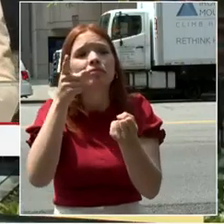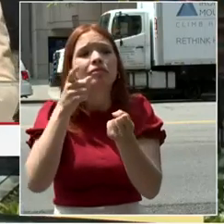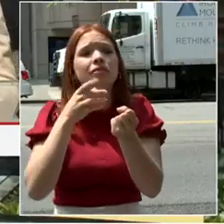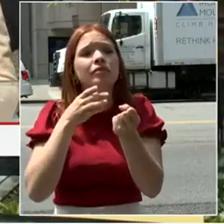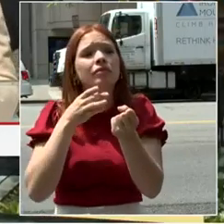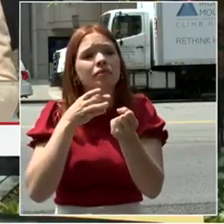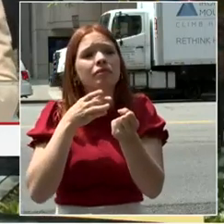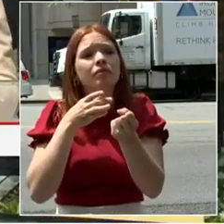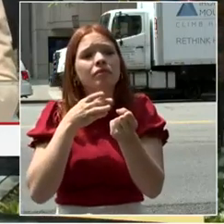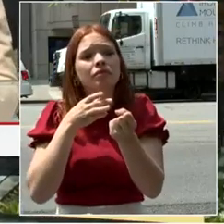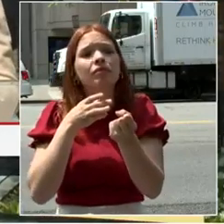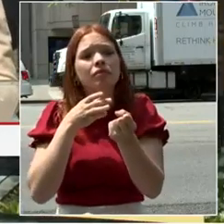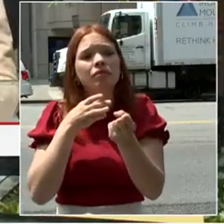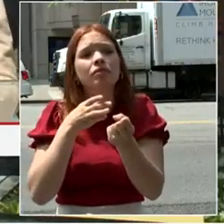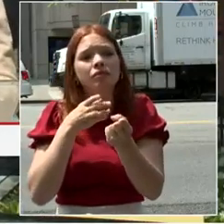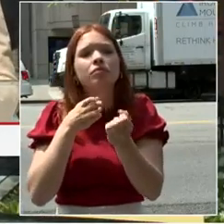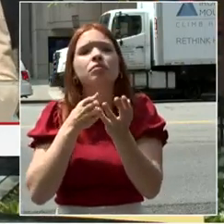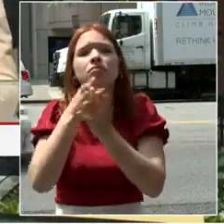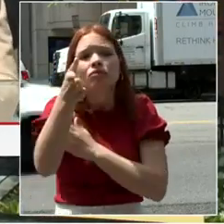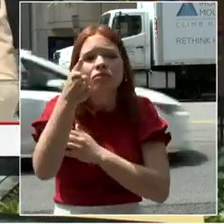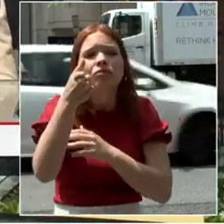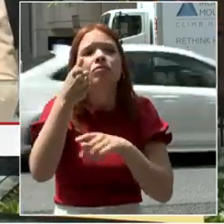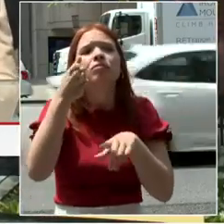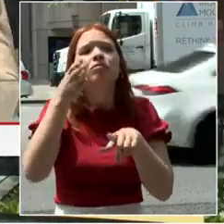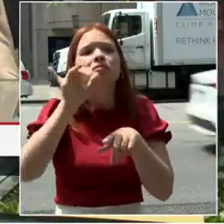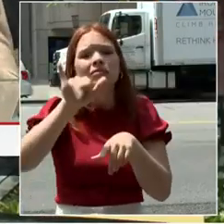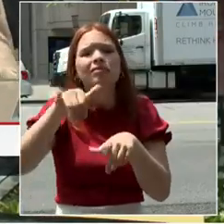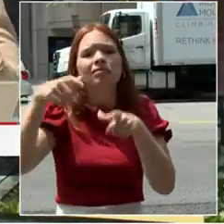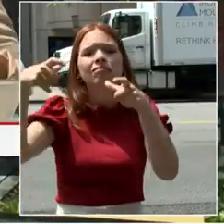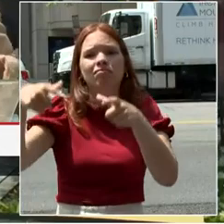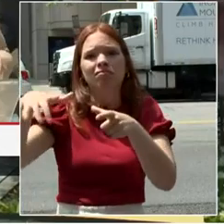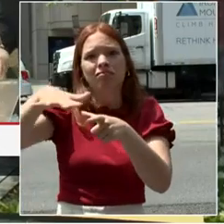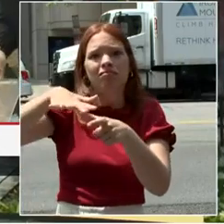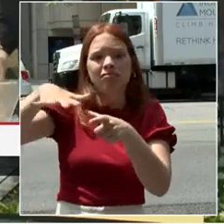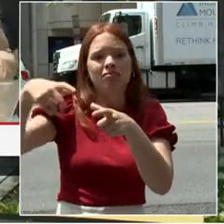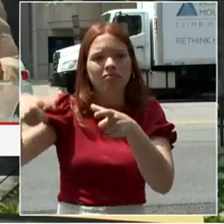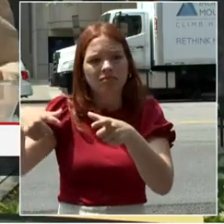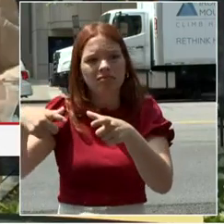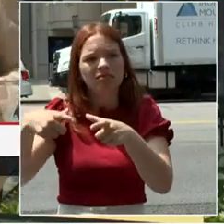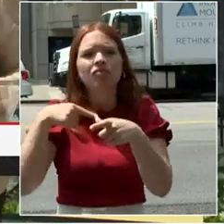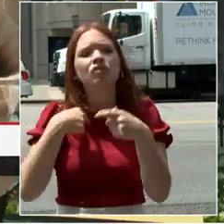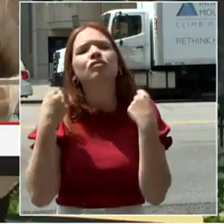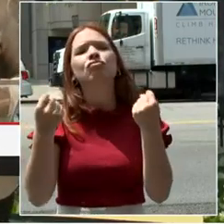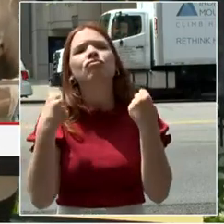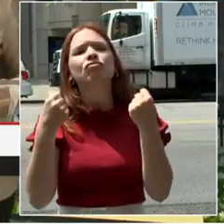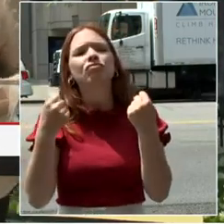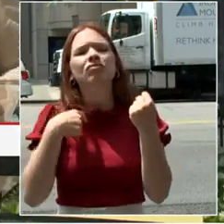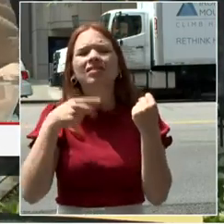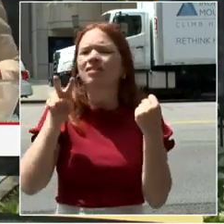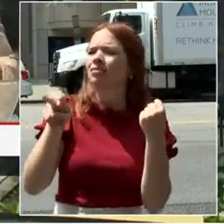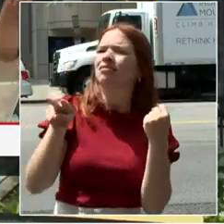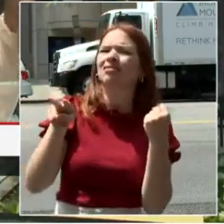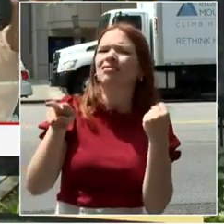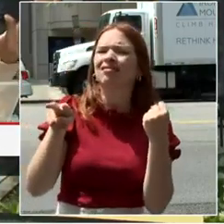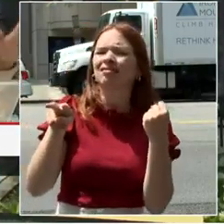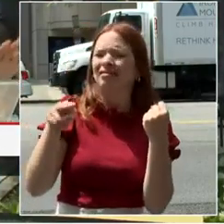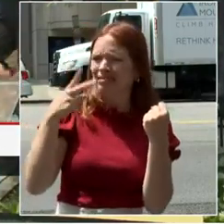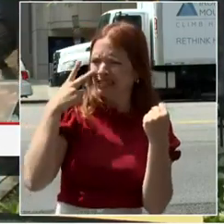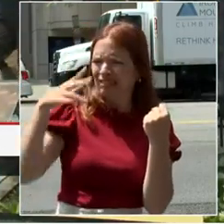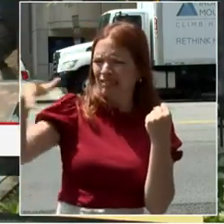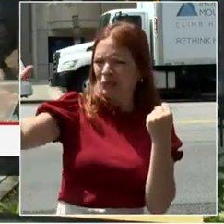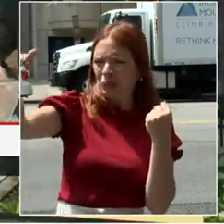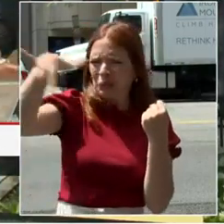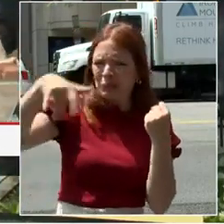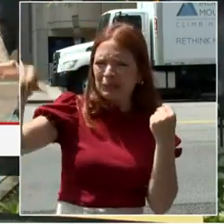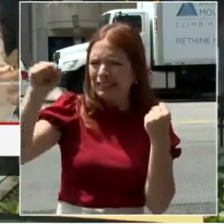place? And I was like, Mom, you mean me? When am I going to do something about that place? And so my